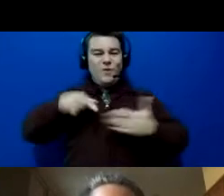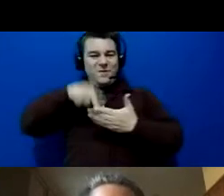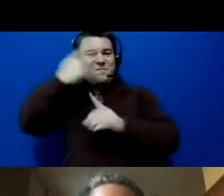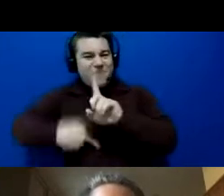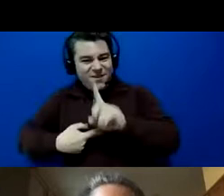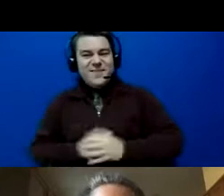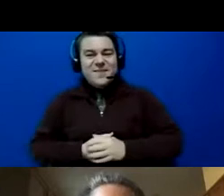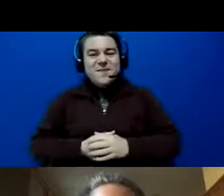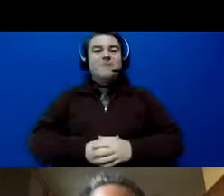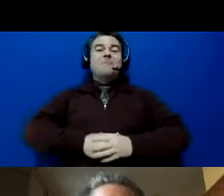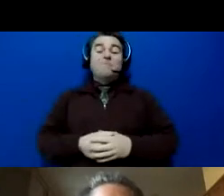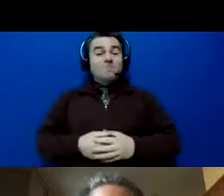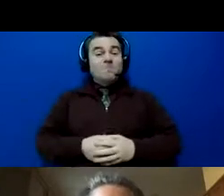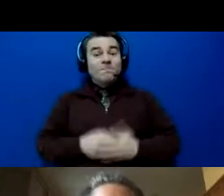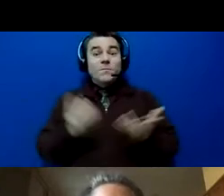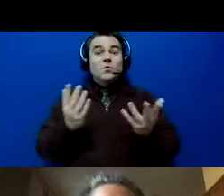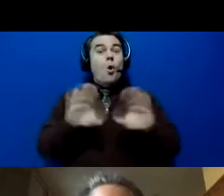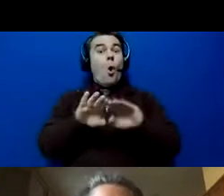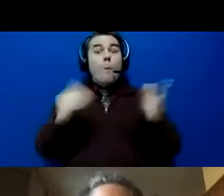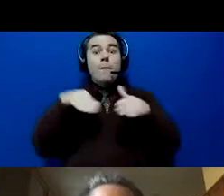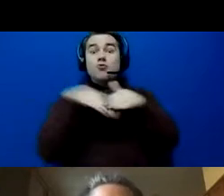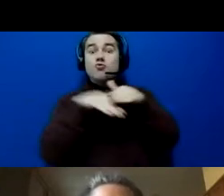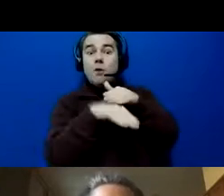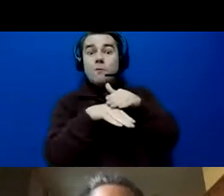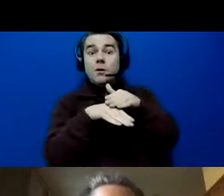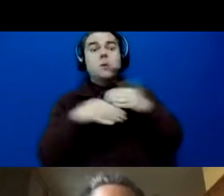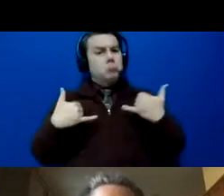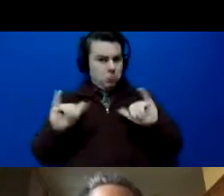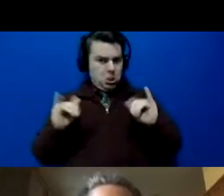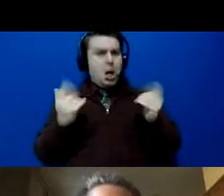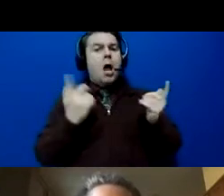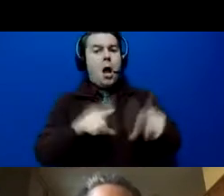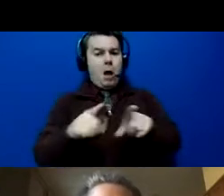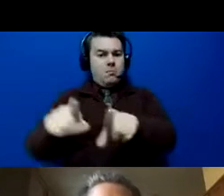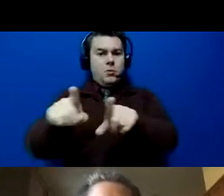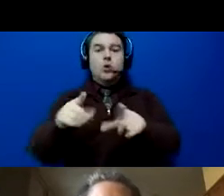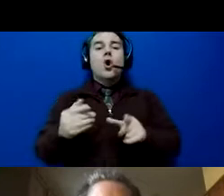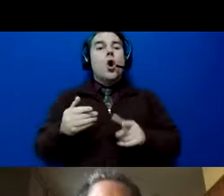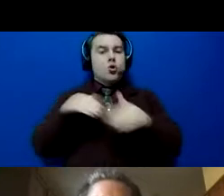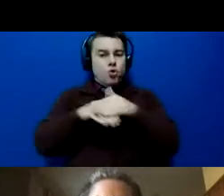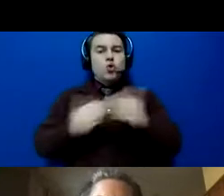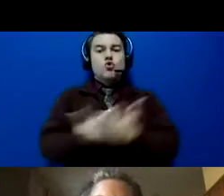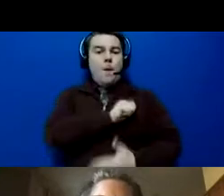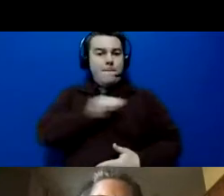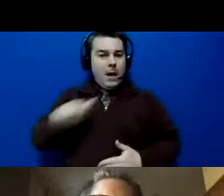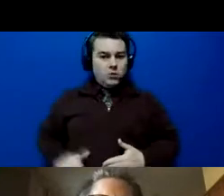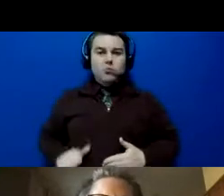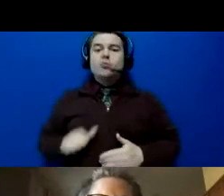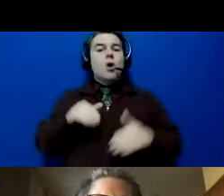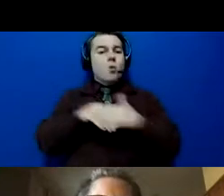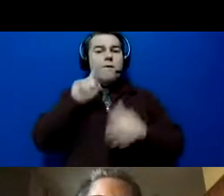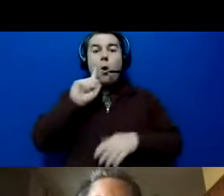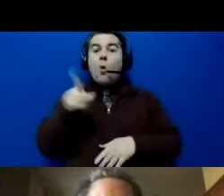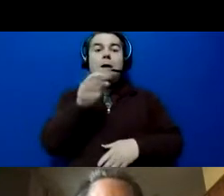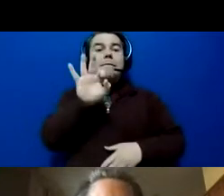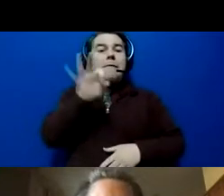So open enrollment is still happening. Enroll new ambassadors for only $9 and 95 cents.